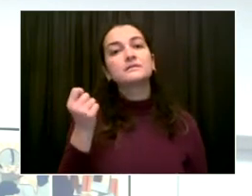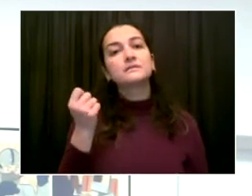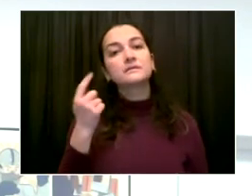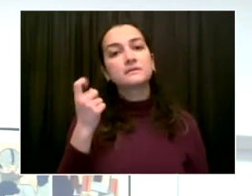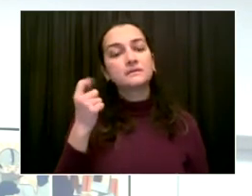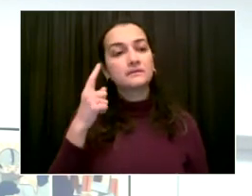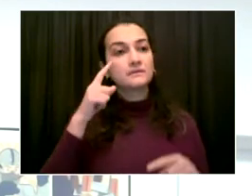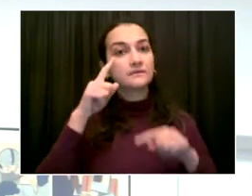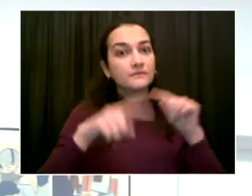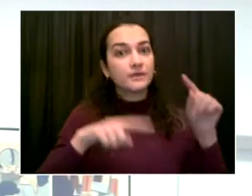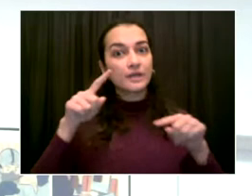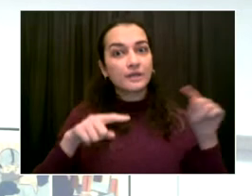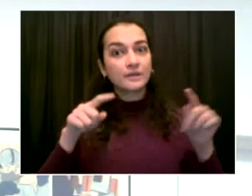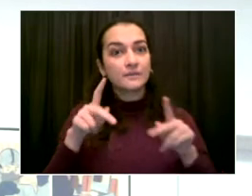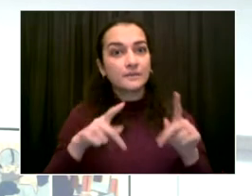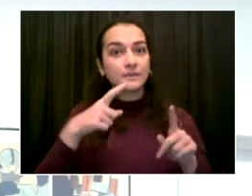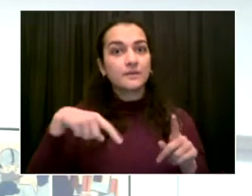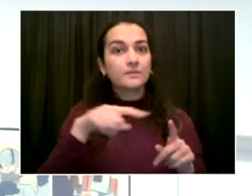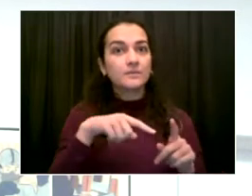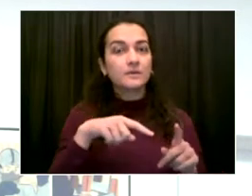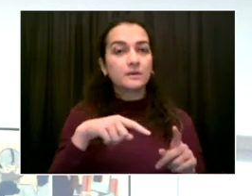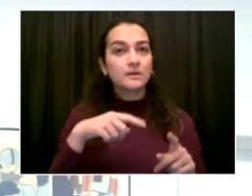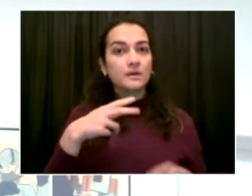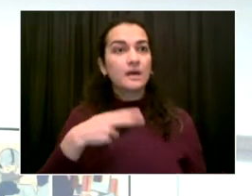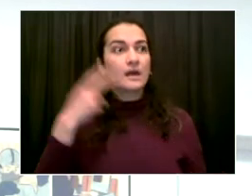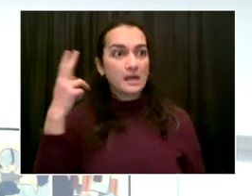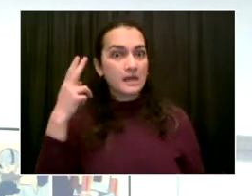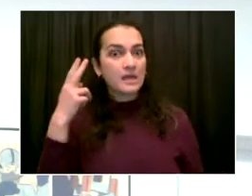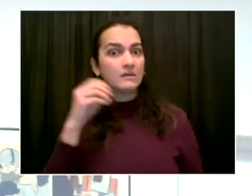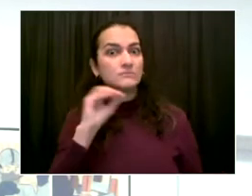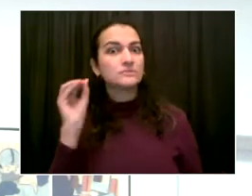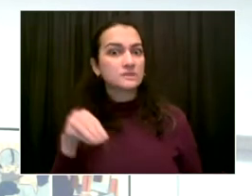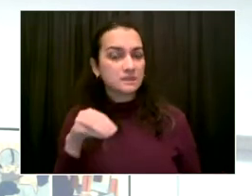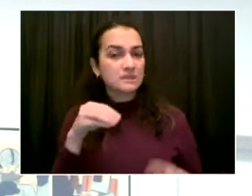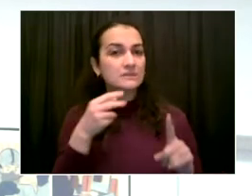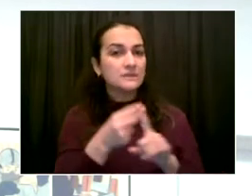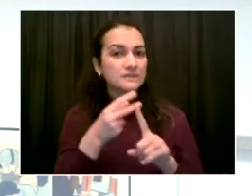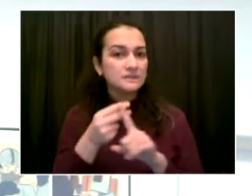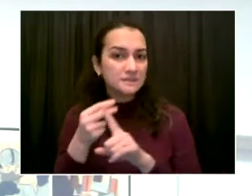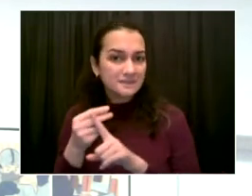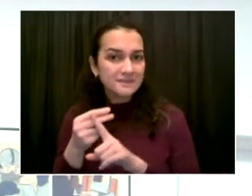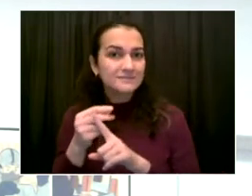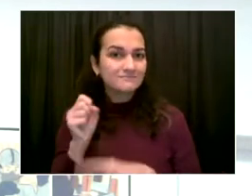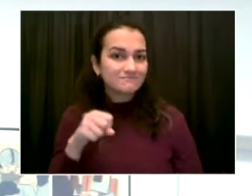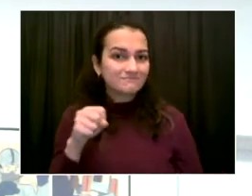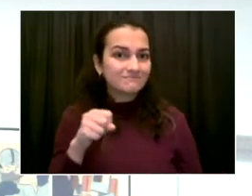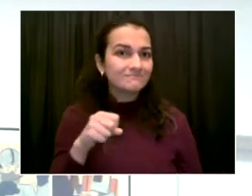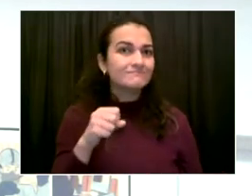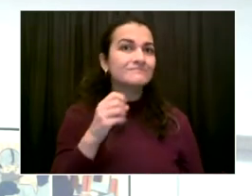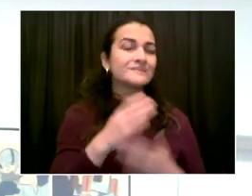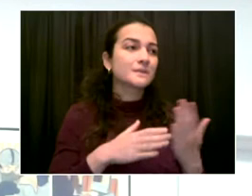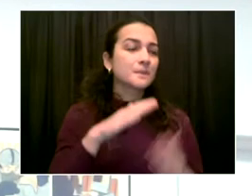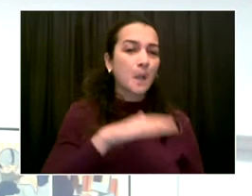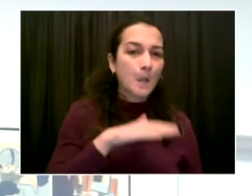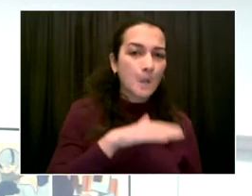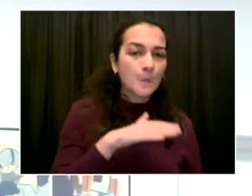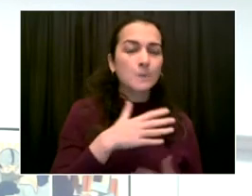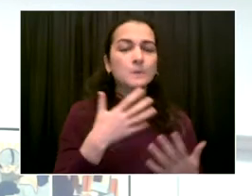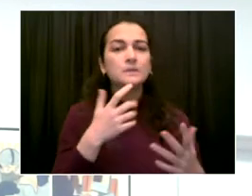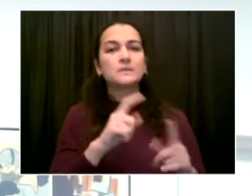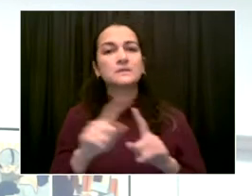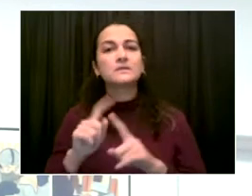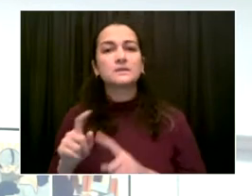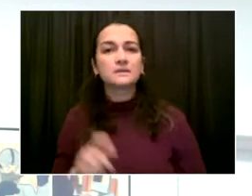so, in addition to what you described in terms of the mandate encouraging vaccination across the board,